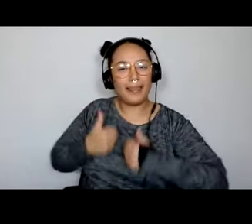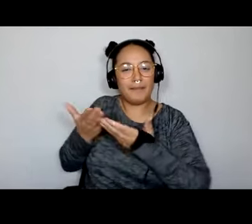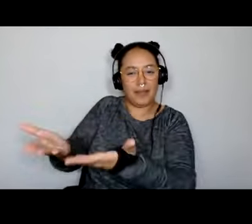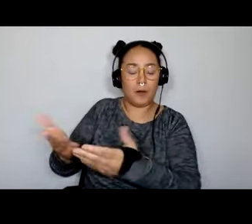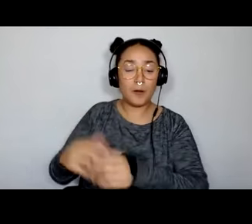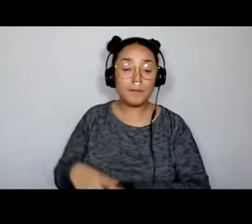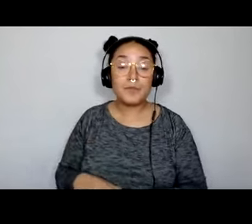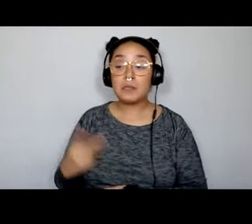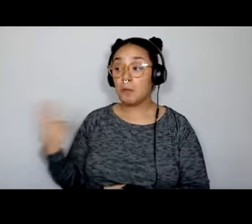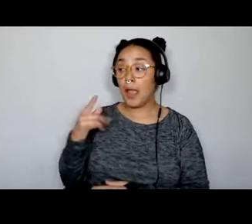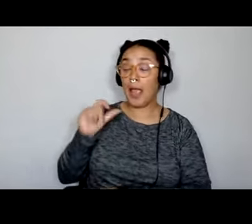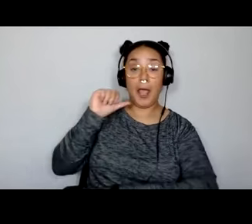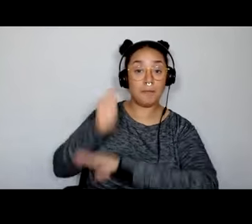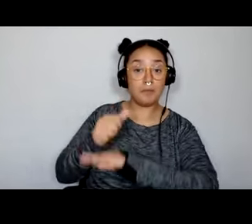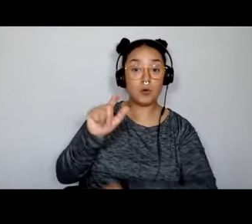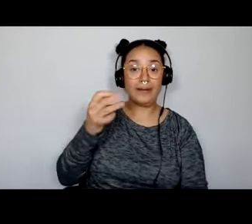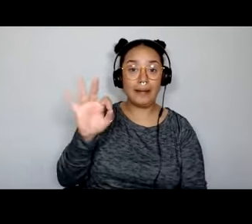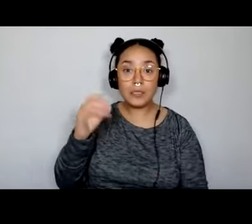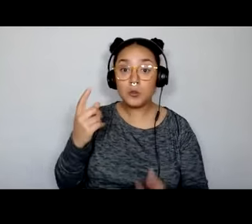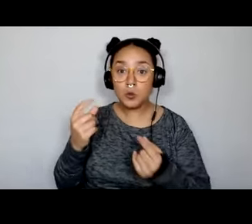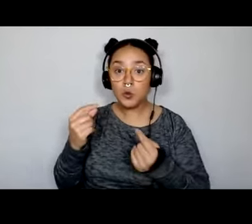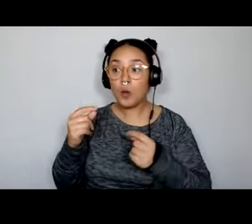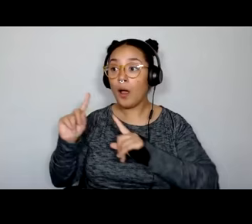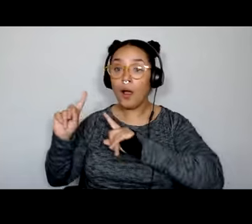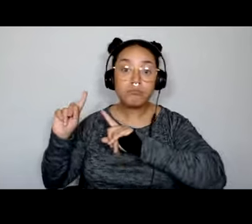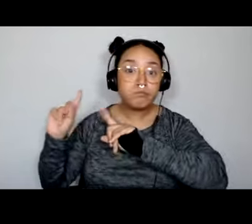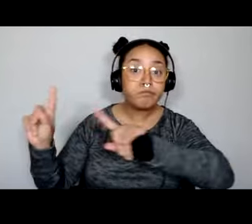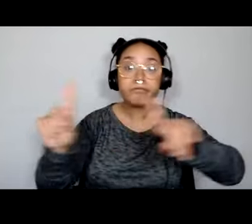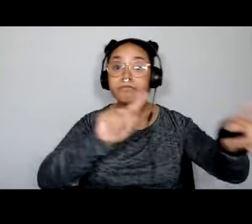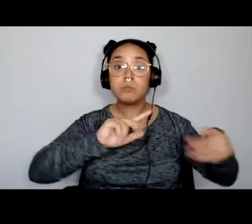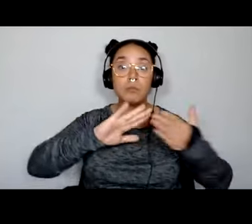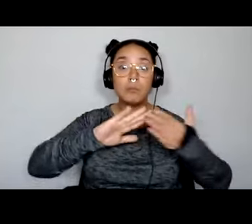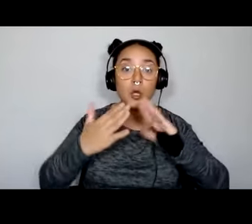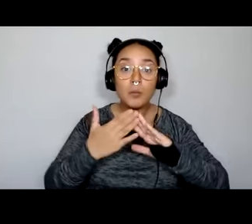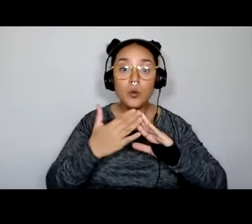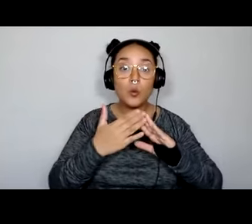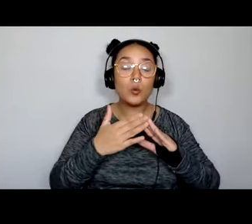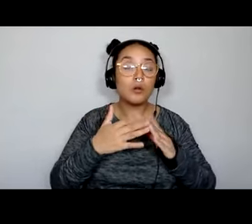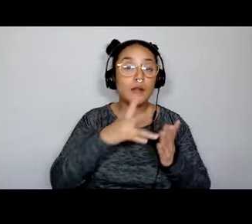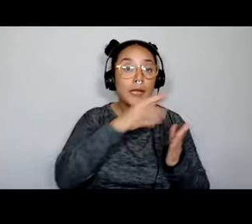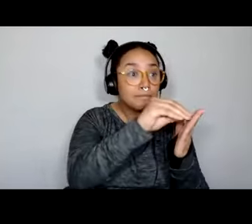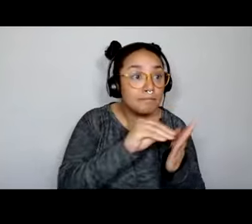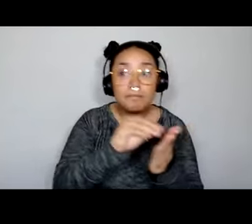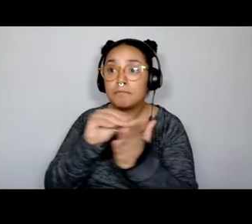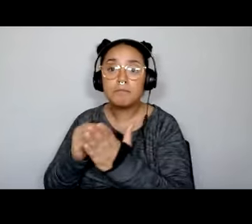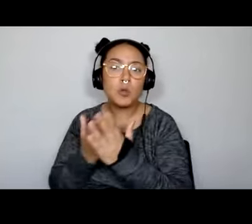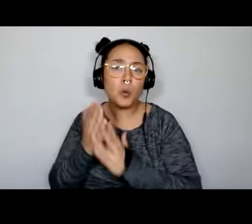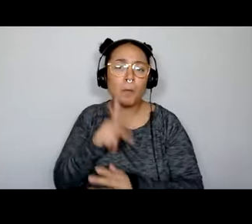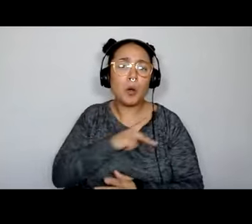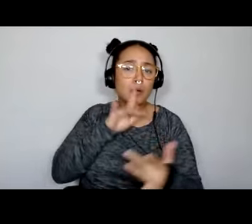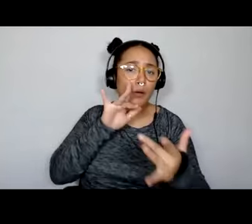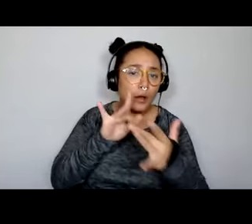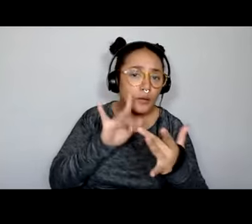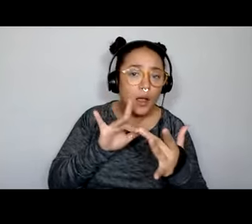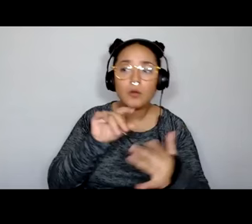with just the idea of, going out into the community and documenting people, uh, that we knew, uh, through personal contacts, and through organizations